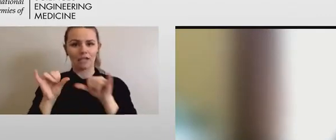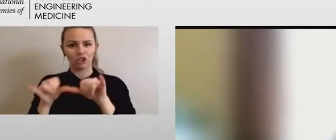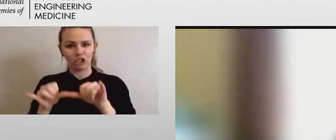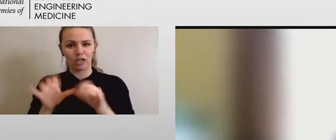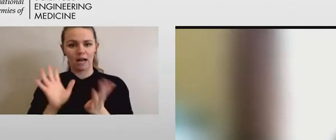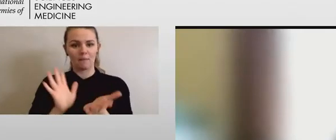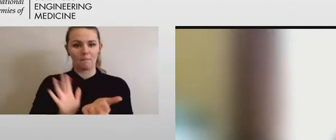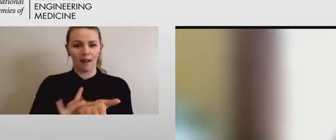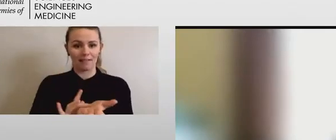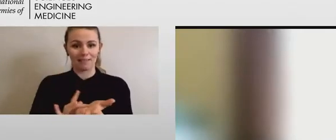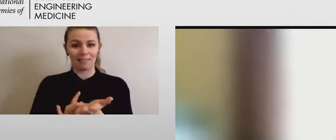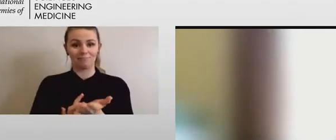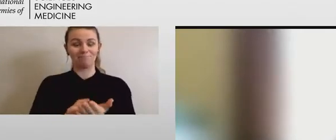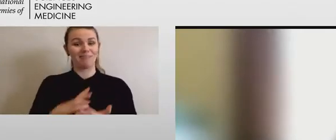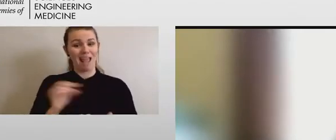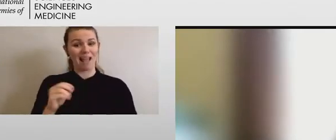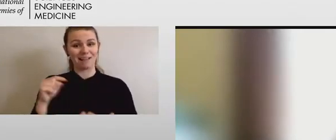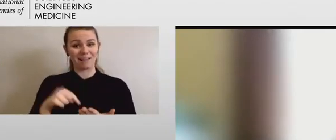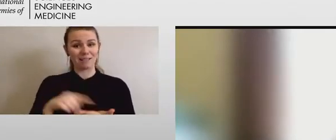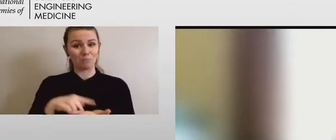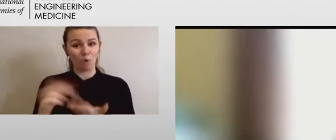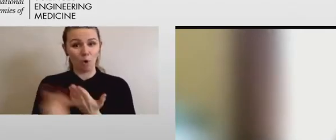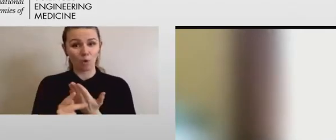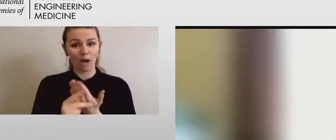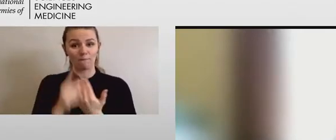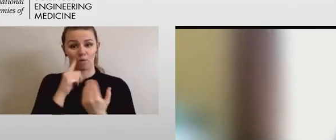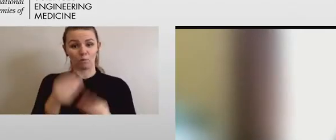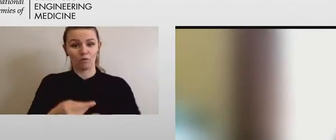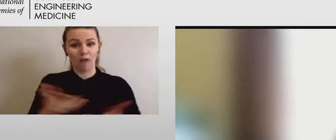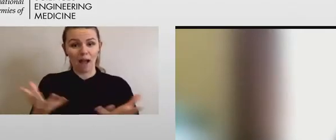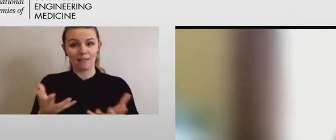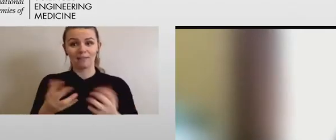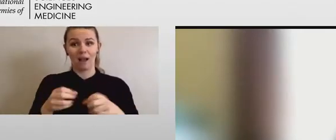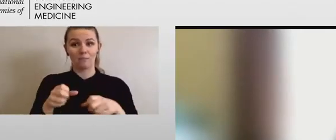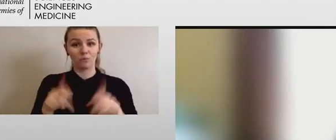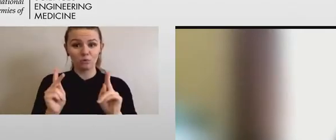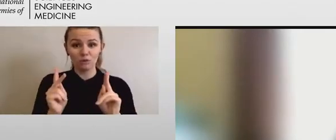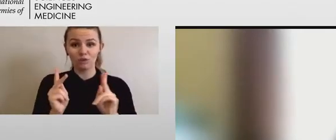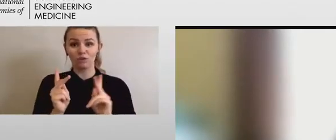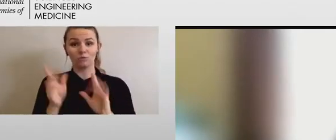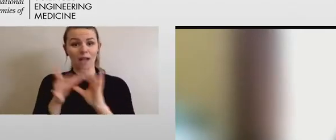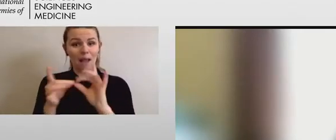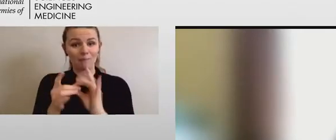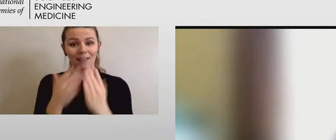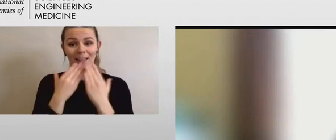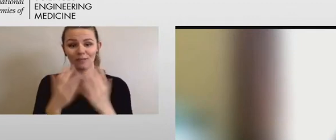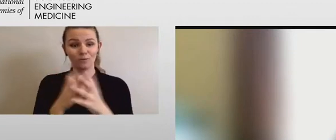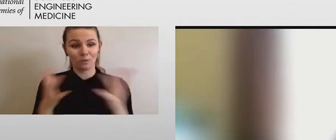and this program for giving this opportunity to speak. And thank you very much.